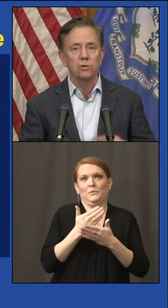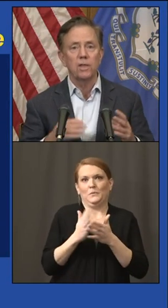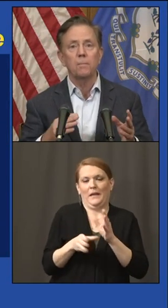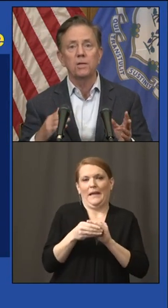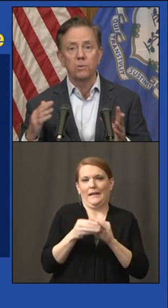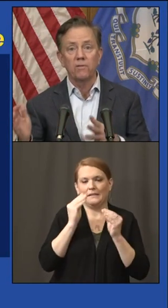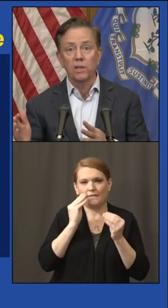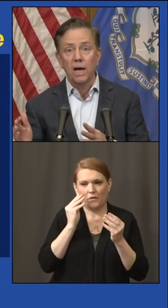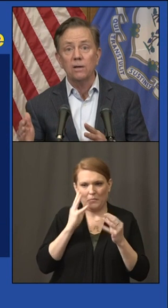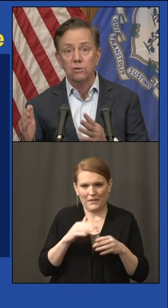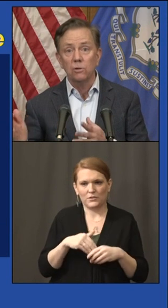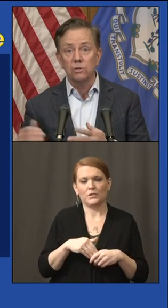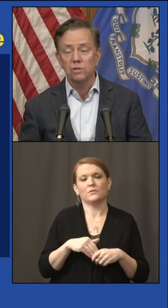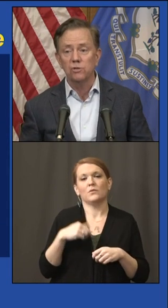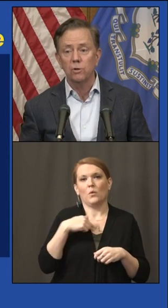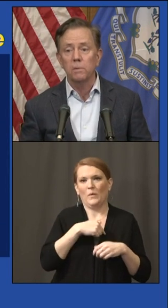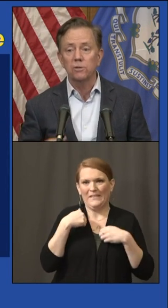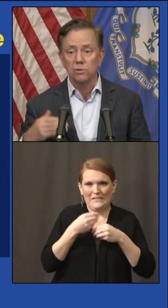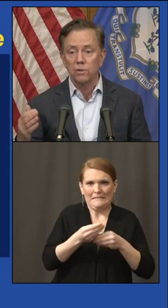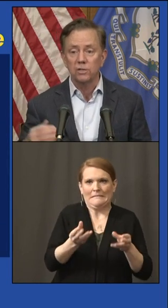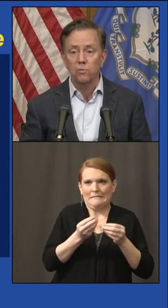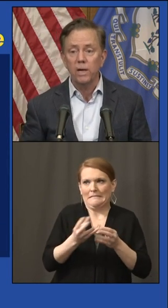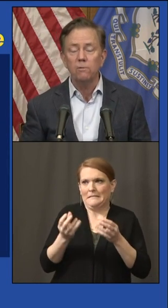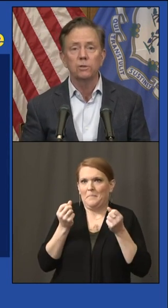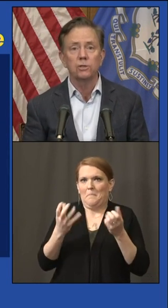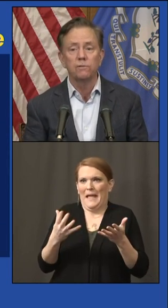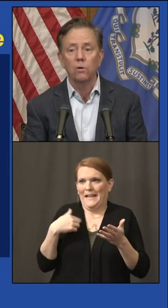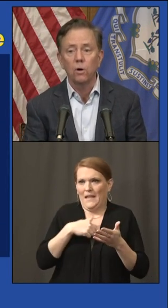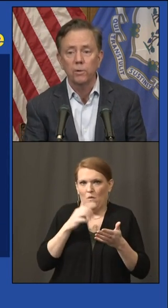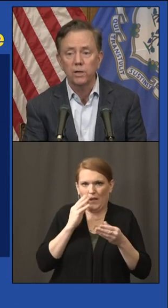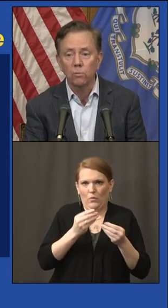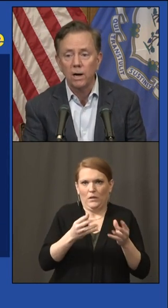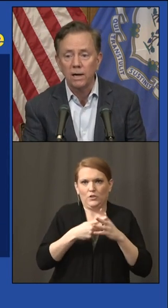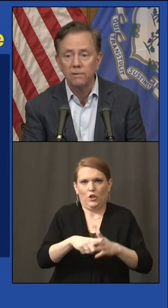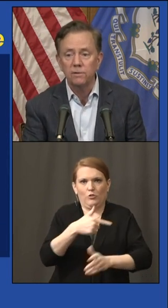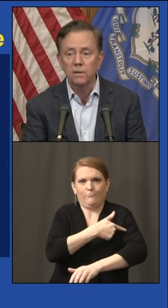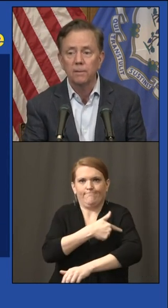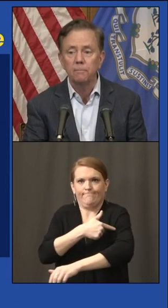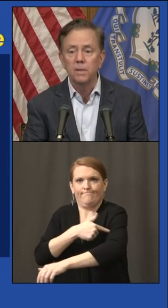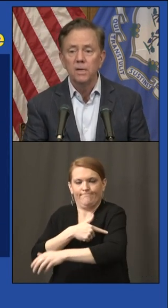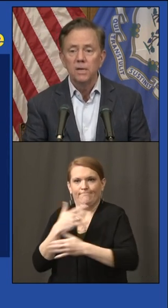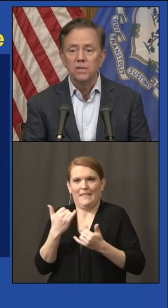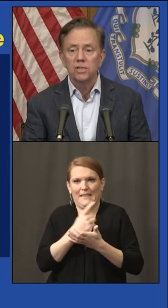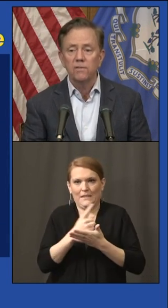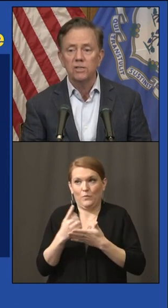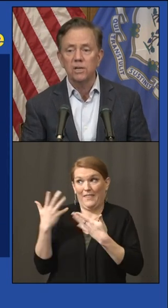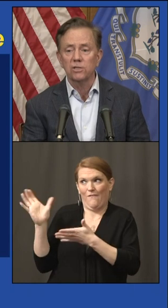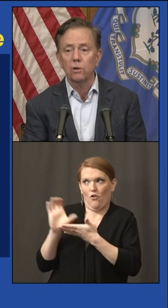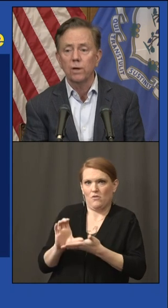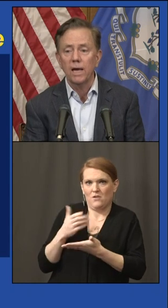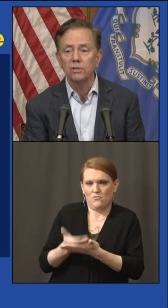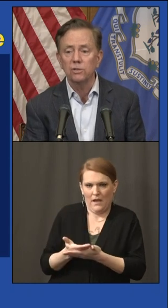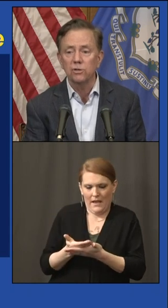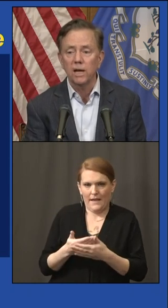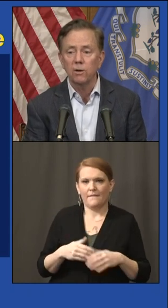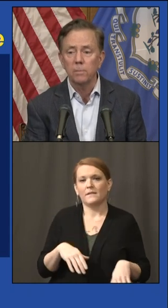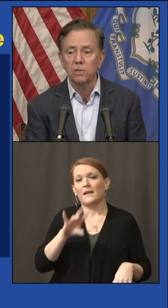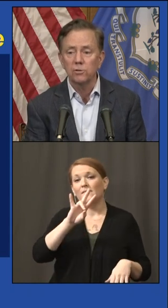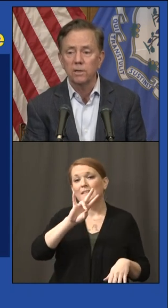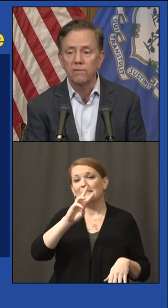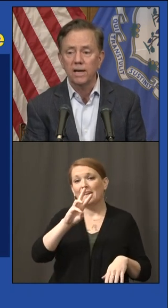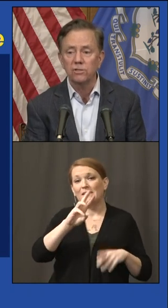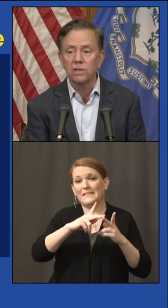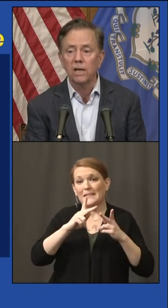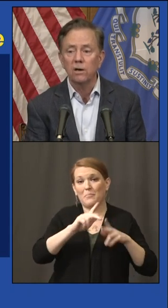administered. That means we have a lot of doses to administer this week, which have already arrived. 76 locations are now